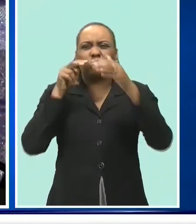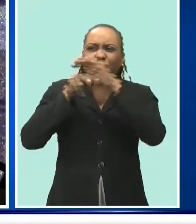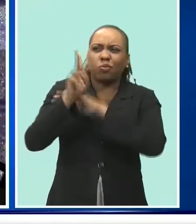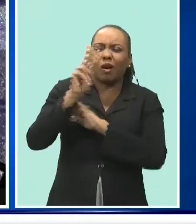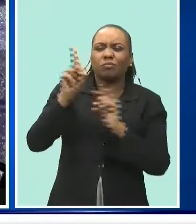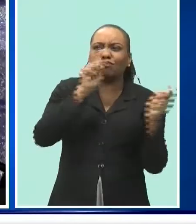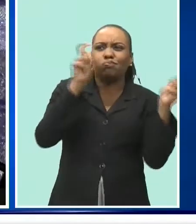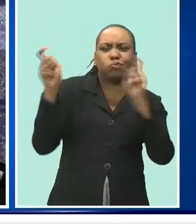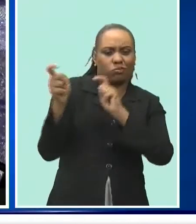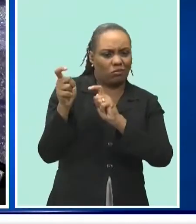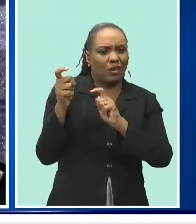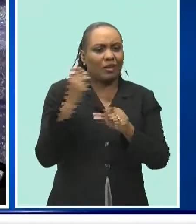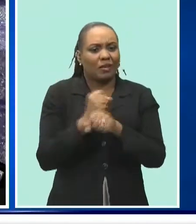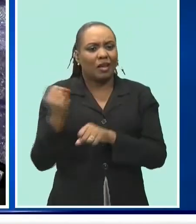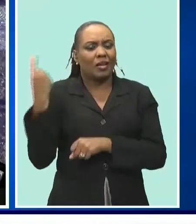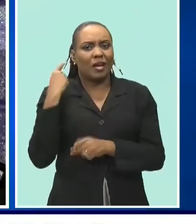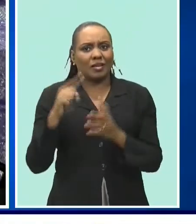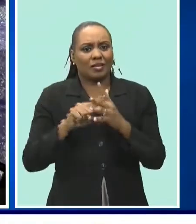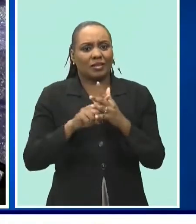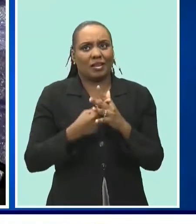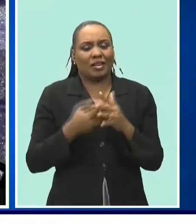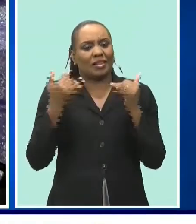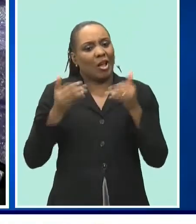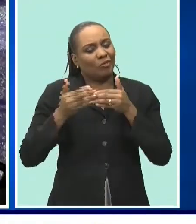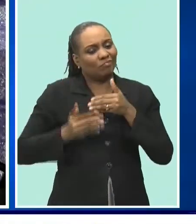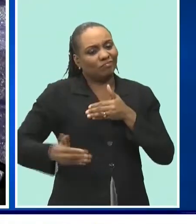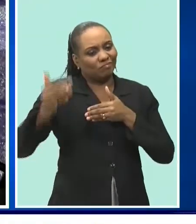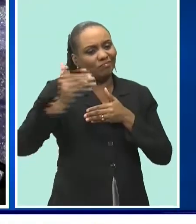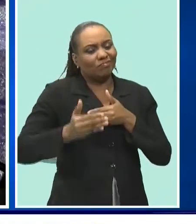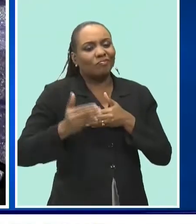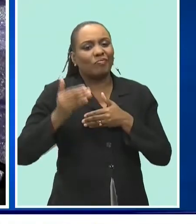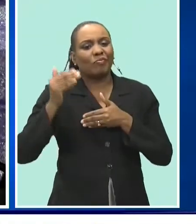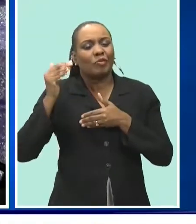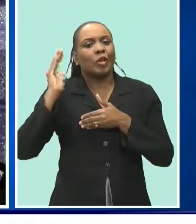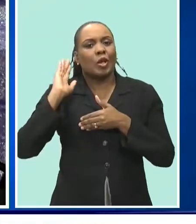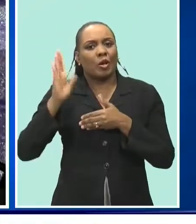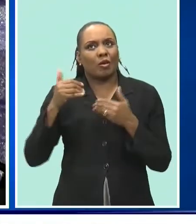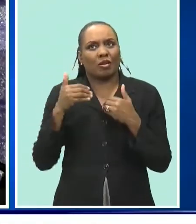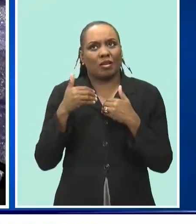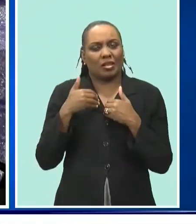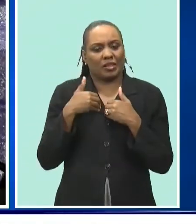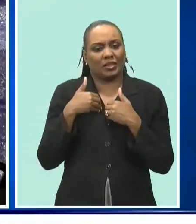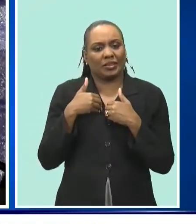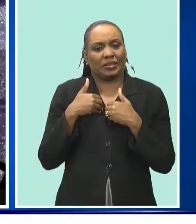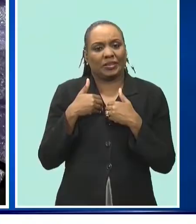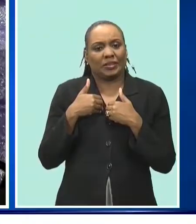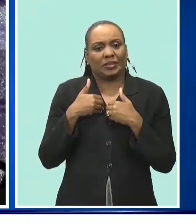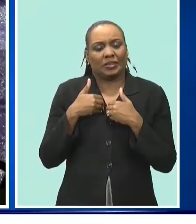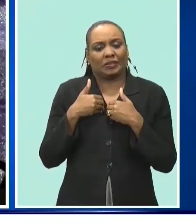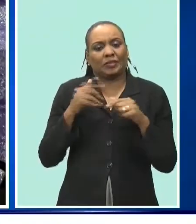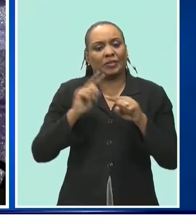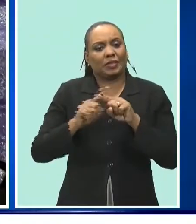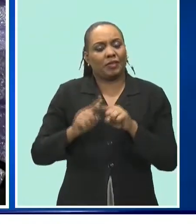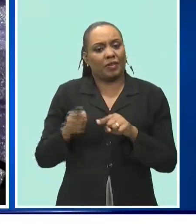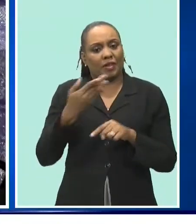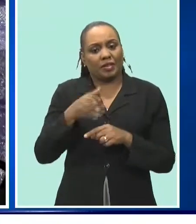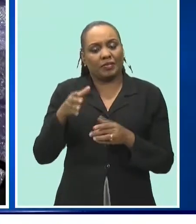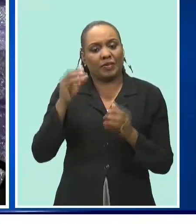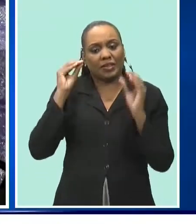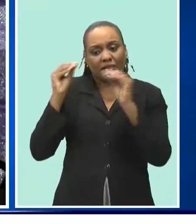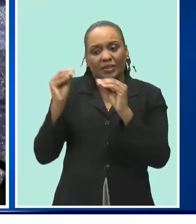and i transformed last year and we're doing this disruptive technologies in june hybrid electrics